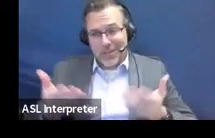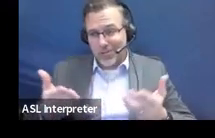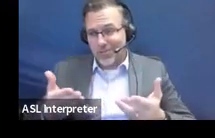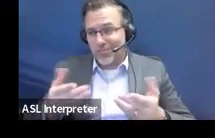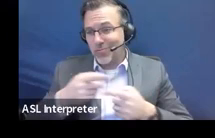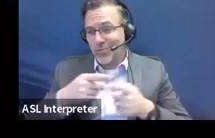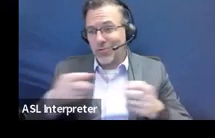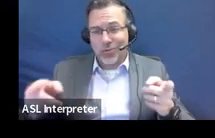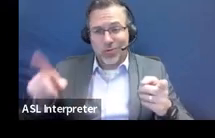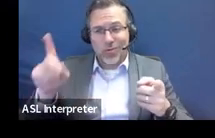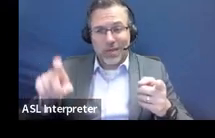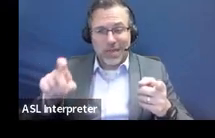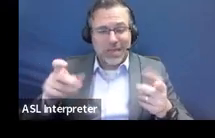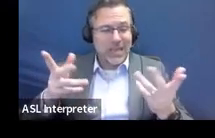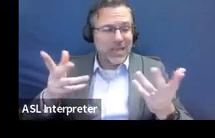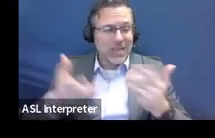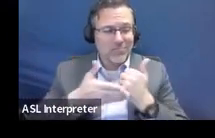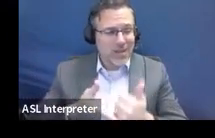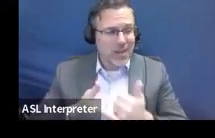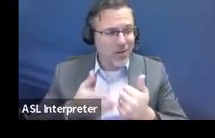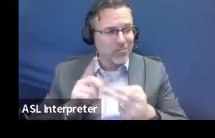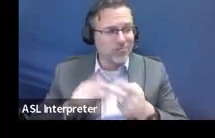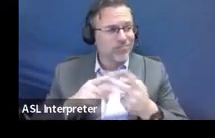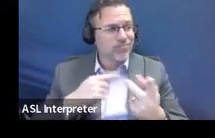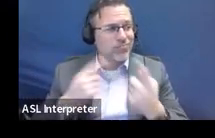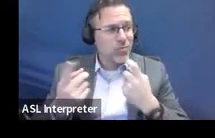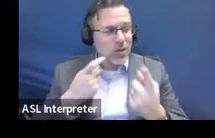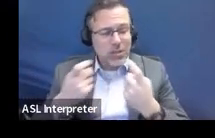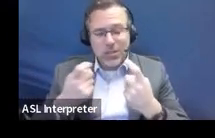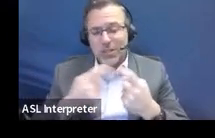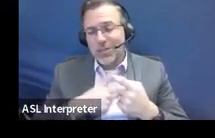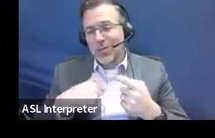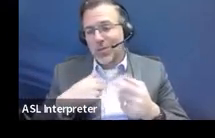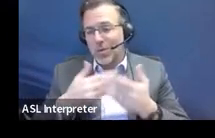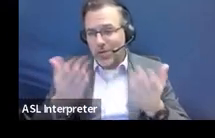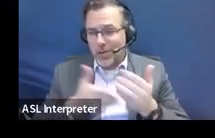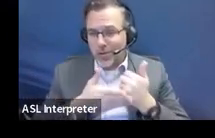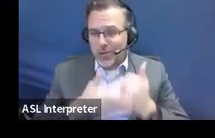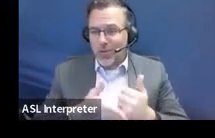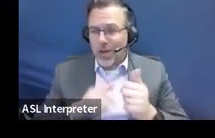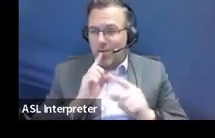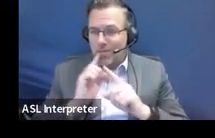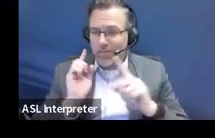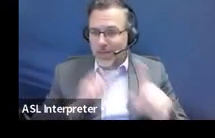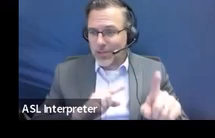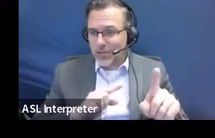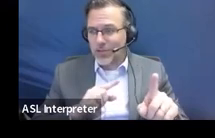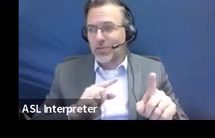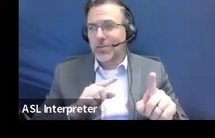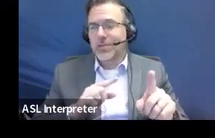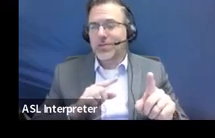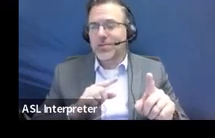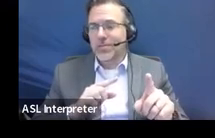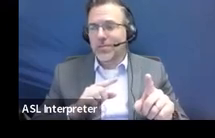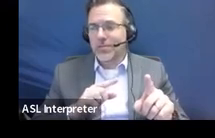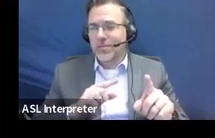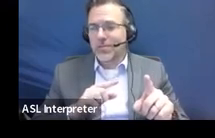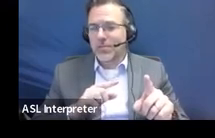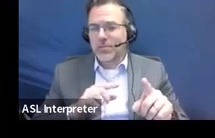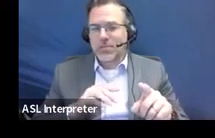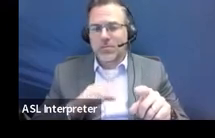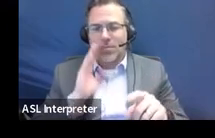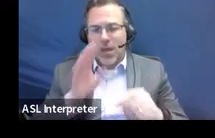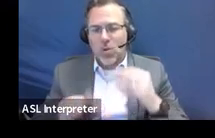anything, if you have questions, we are here to do our best to answer those. And we, um, I'm going to drop the